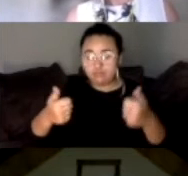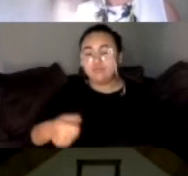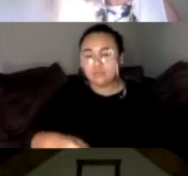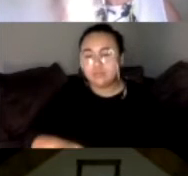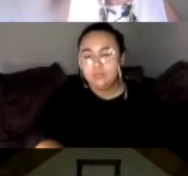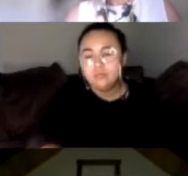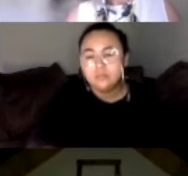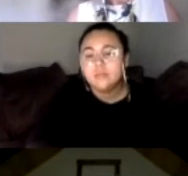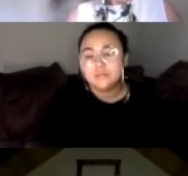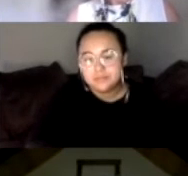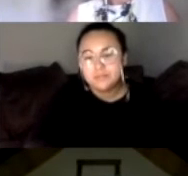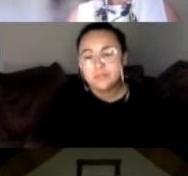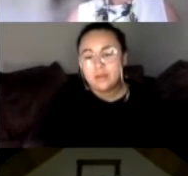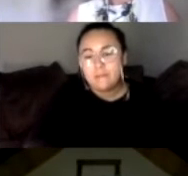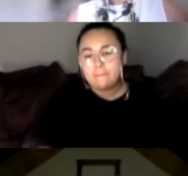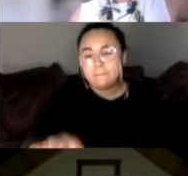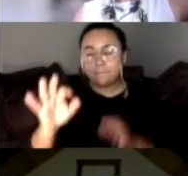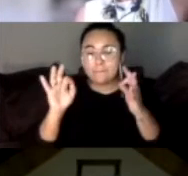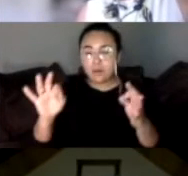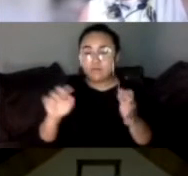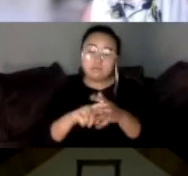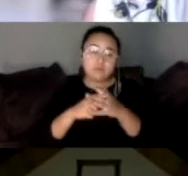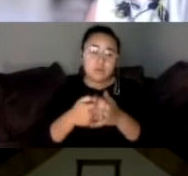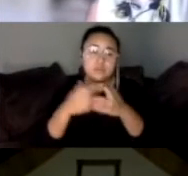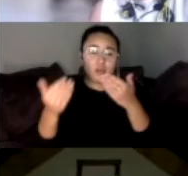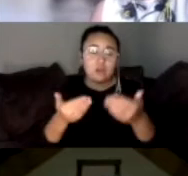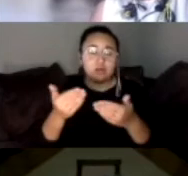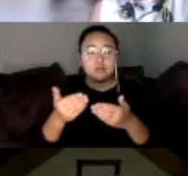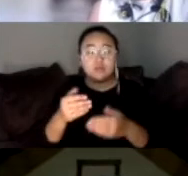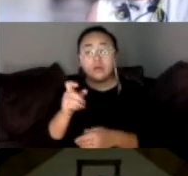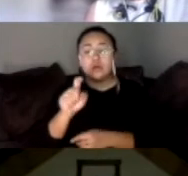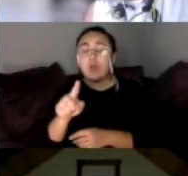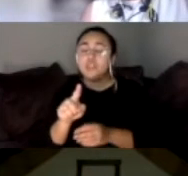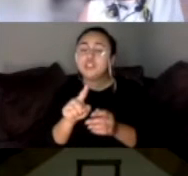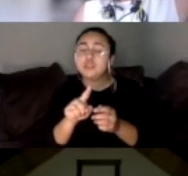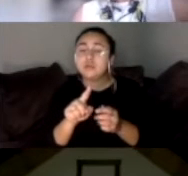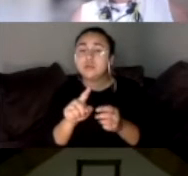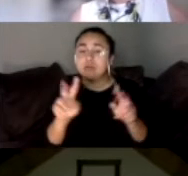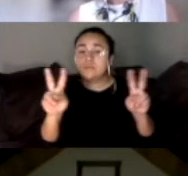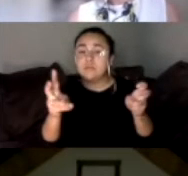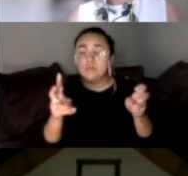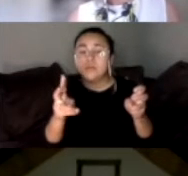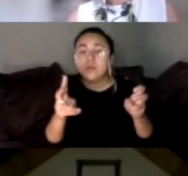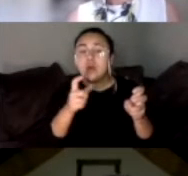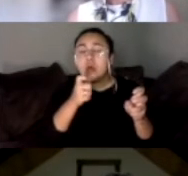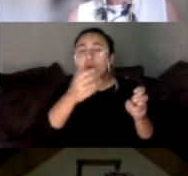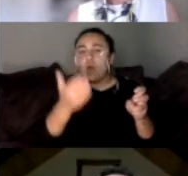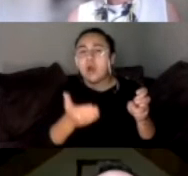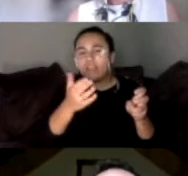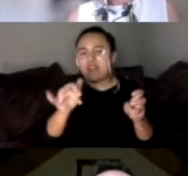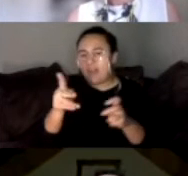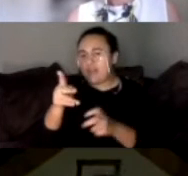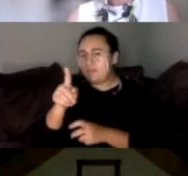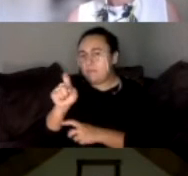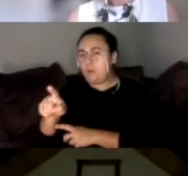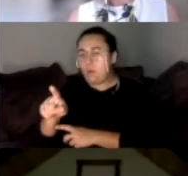Okay, perfect. Thank you. So let's get into it. A couple of questions that we want to start with, which is the poll characteristics. Who are they? Who answer the